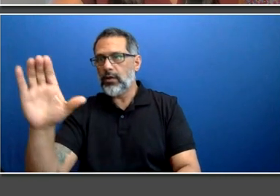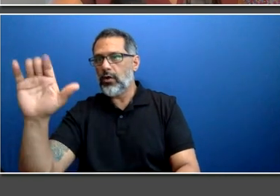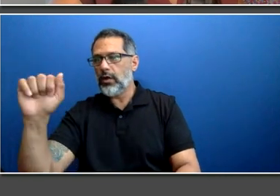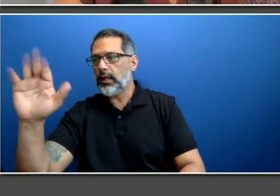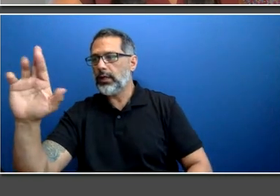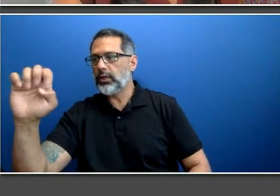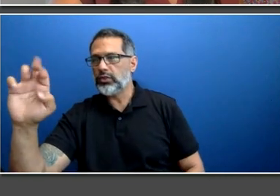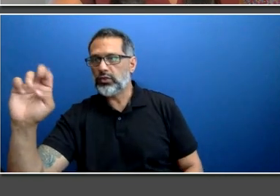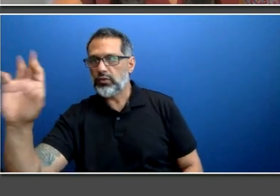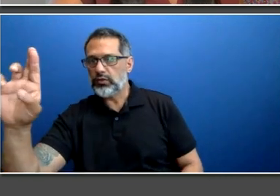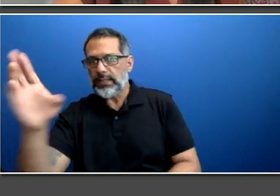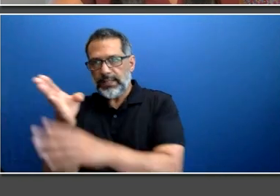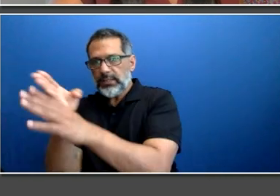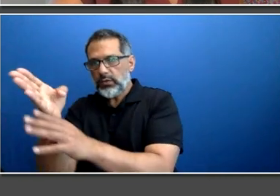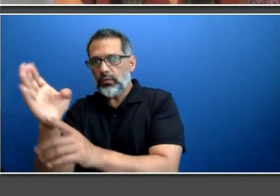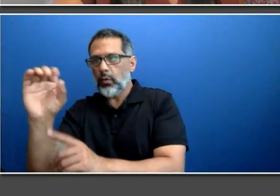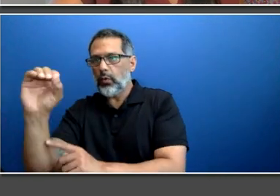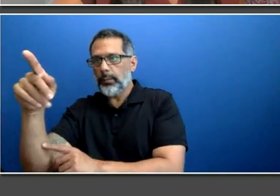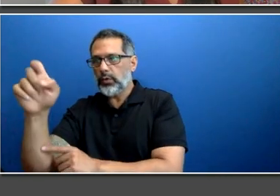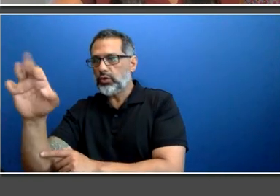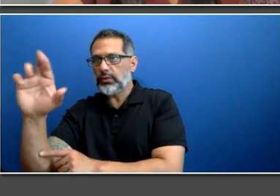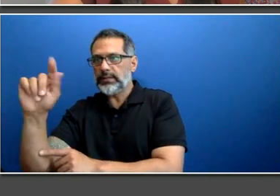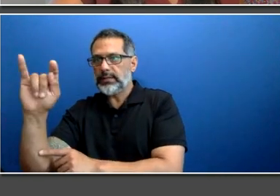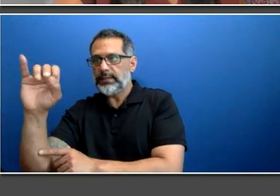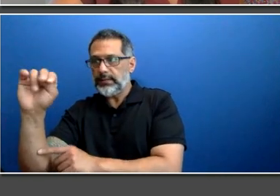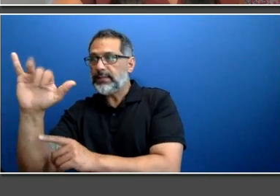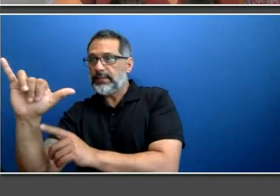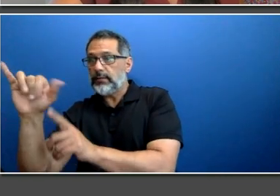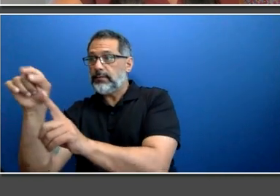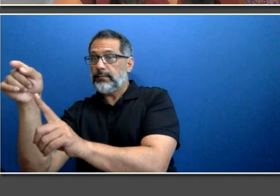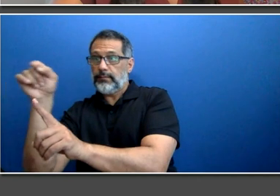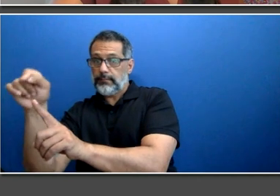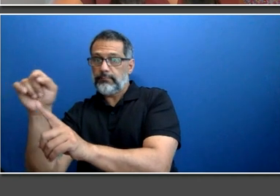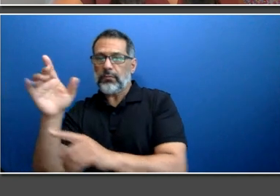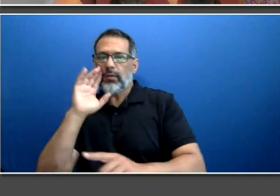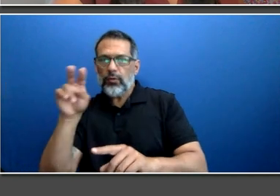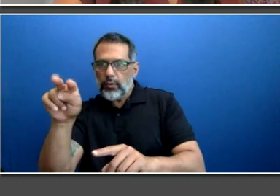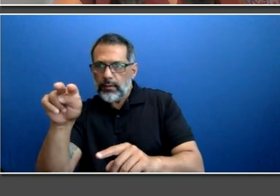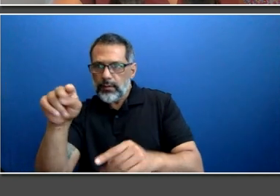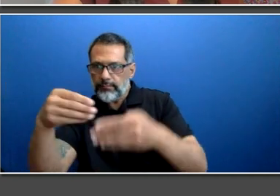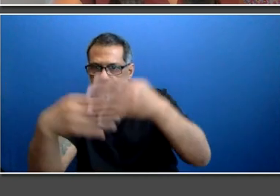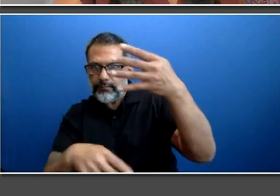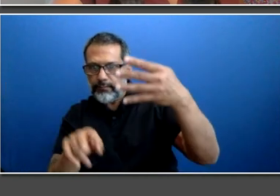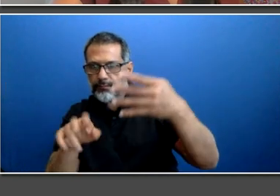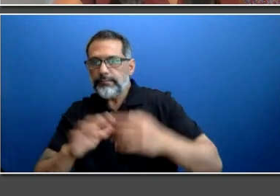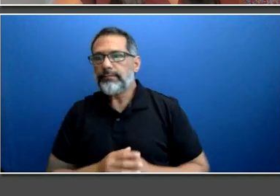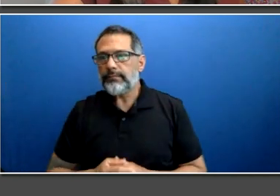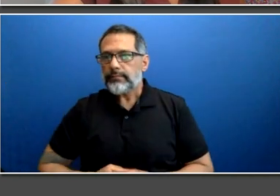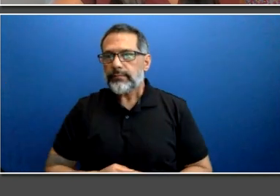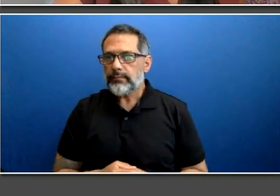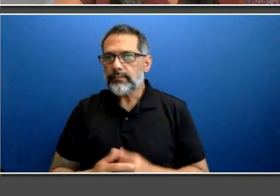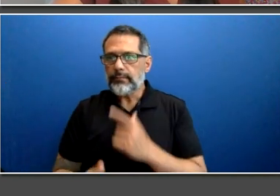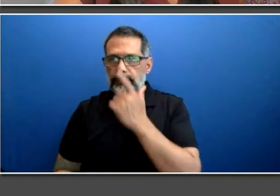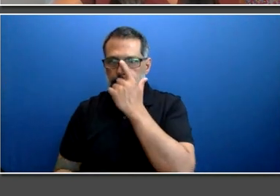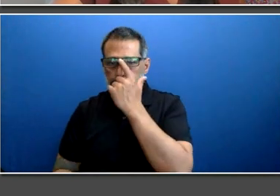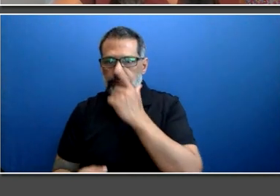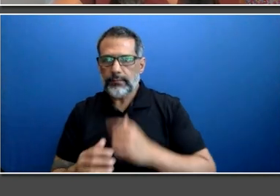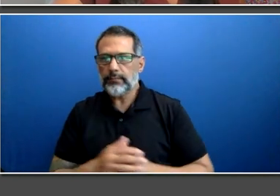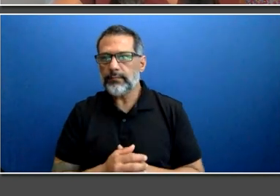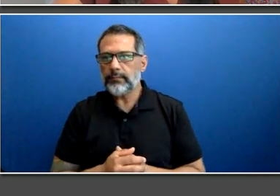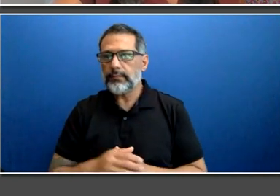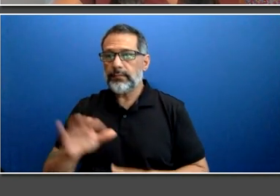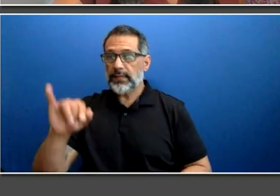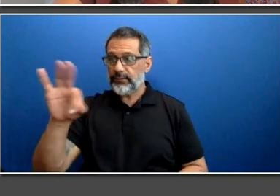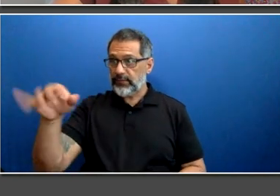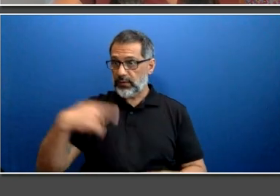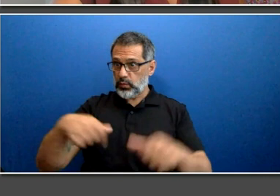Keep in mind, I believe the top three, if they don't close tomorrow, then they close fairly shortly. Actually, it's the